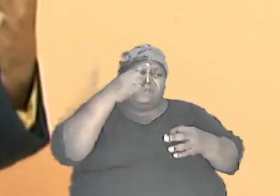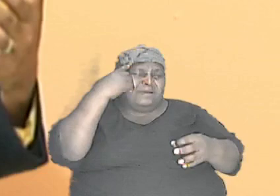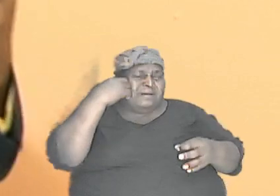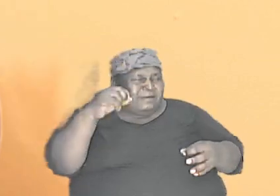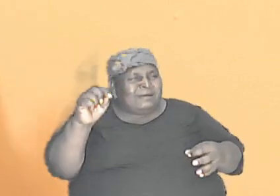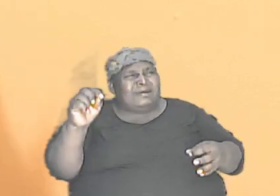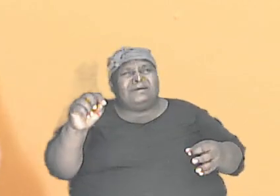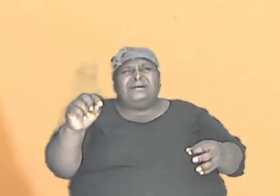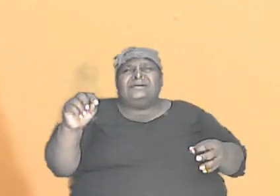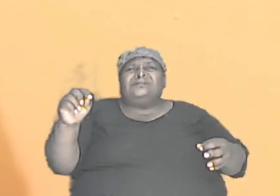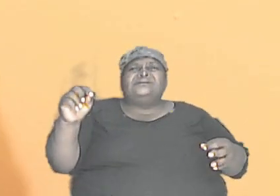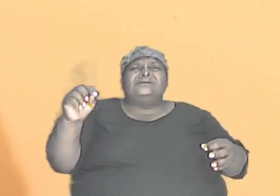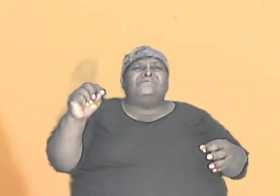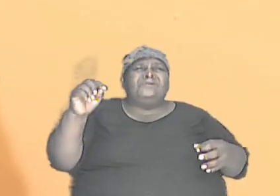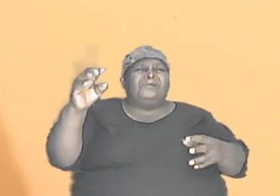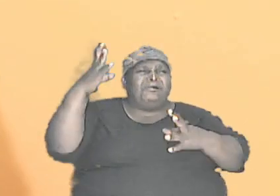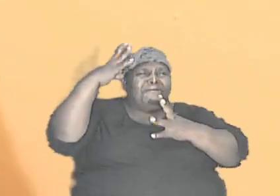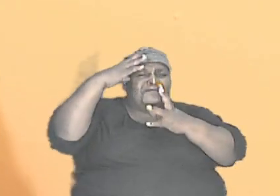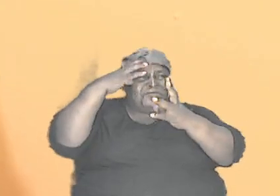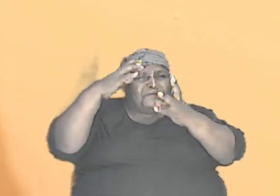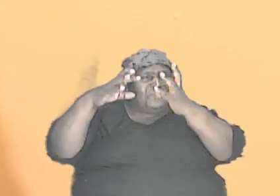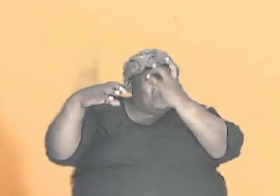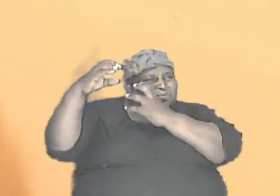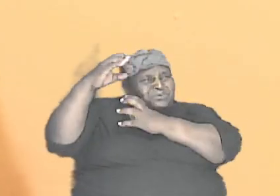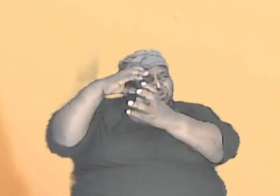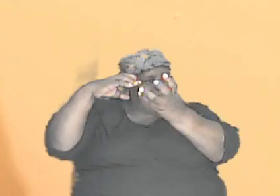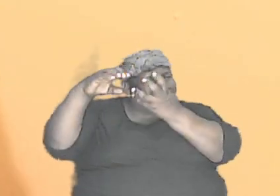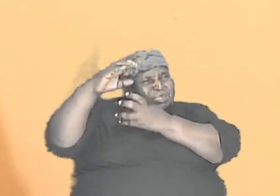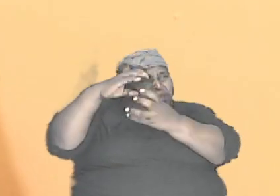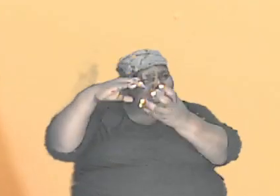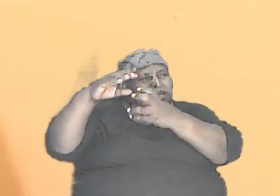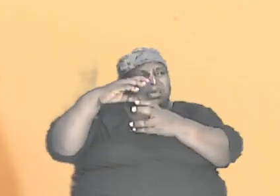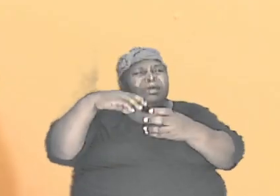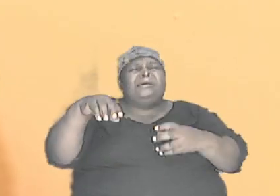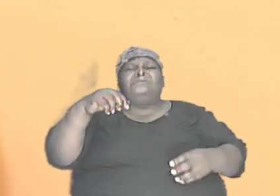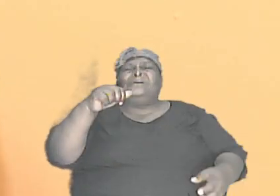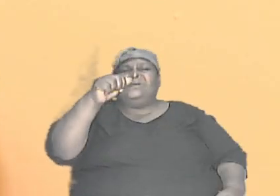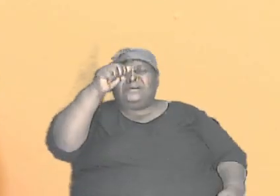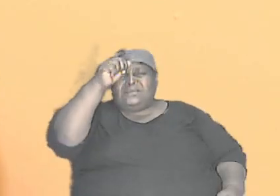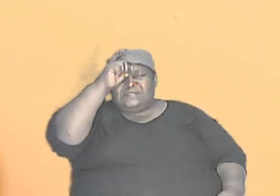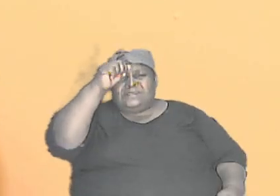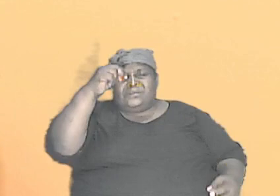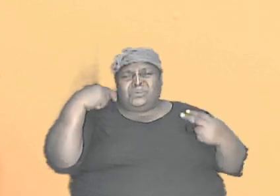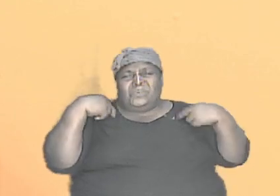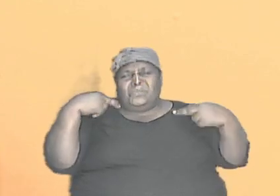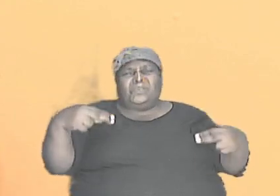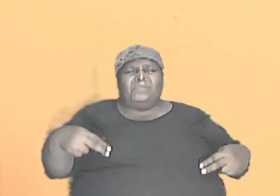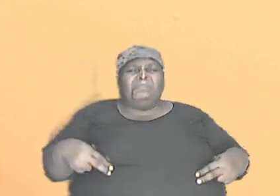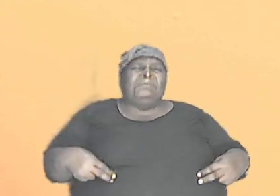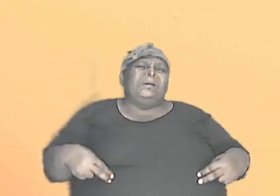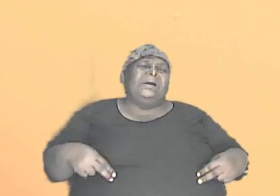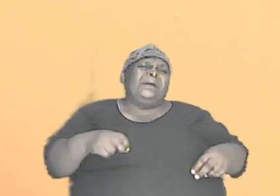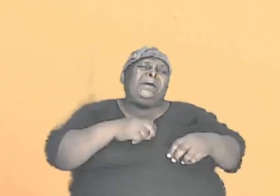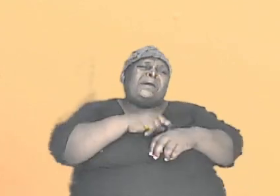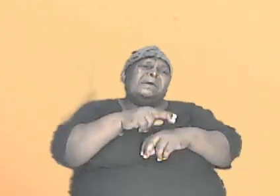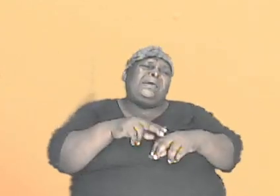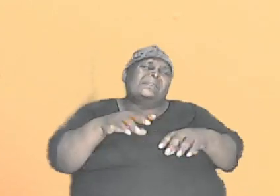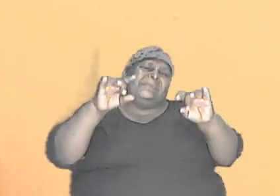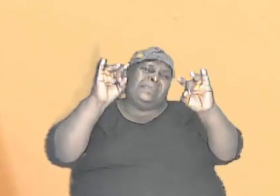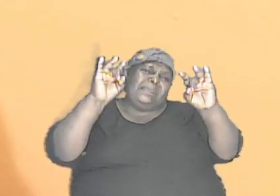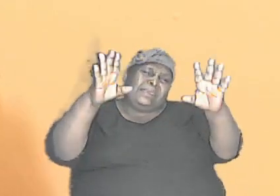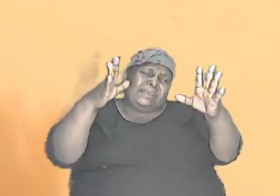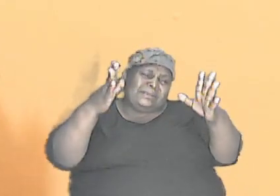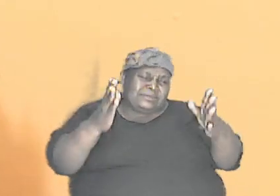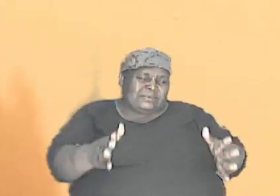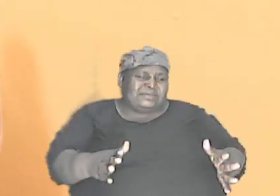bombardment by the humanists and the naturalists and the atheists